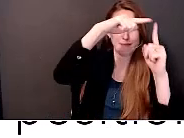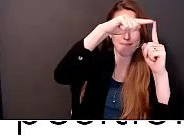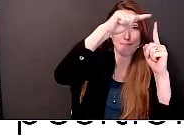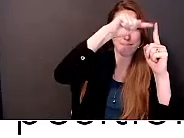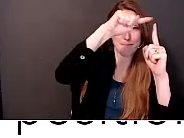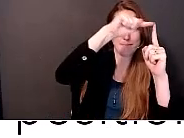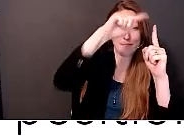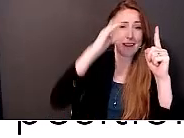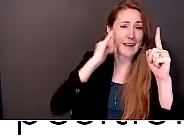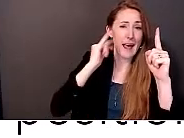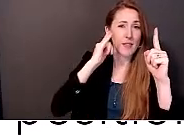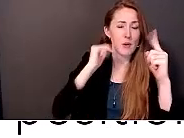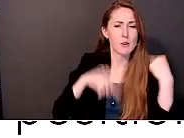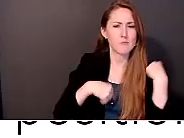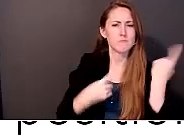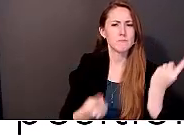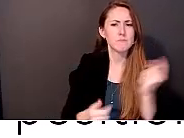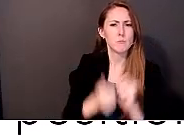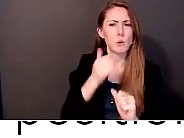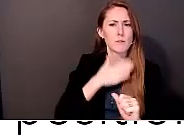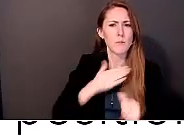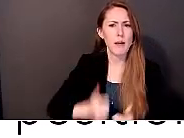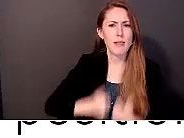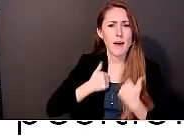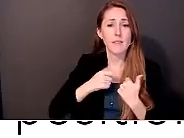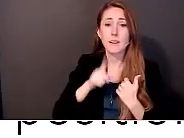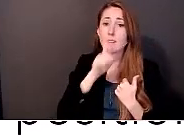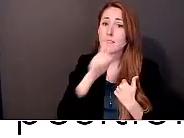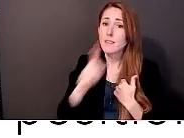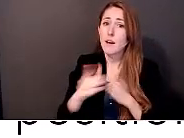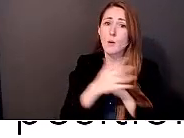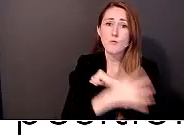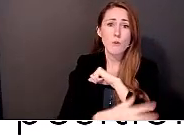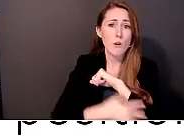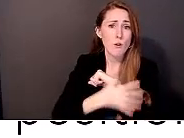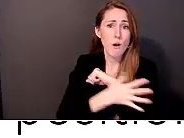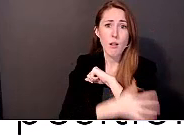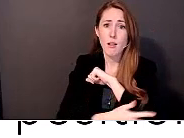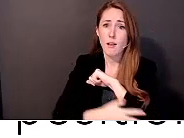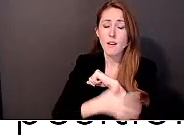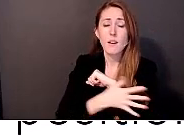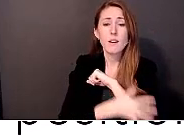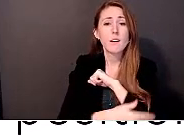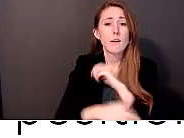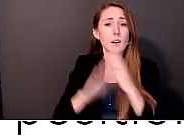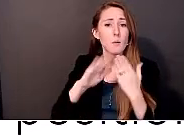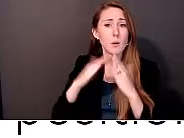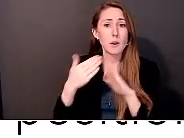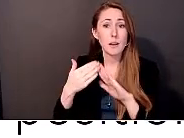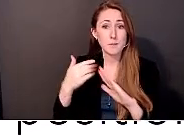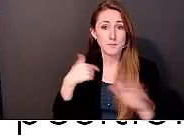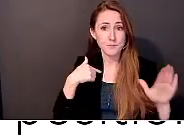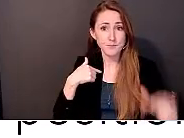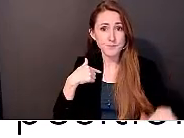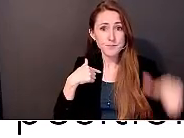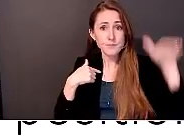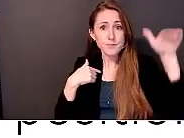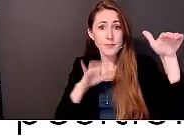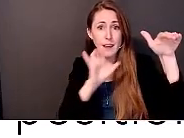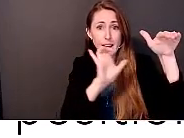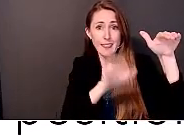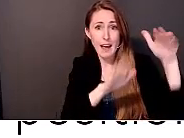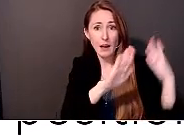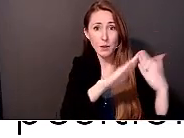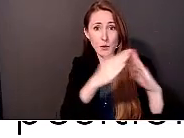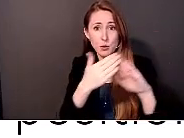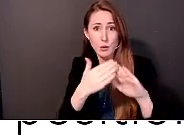of my life. It's a very rural community, and growing up in that community and growing up as